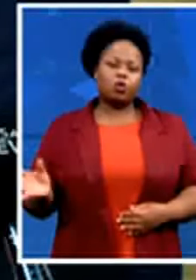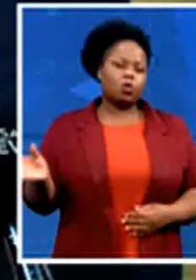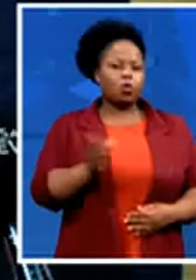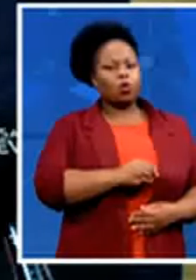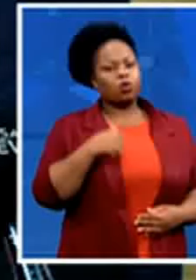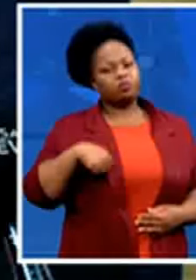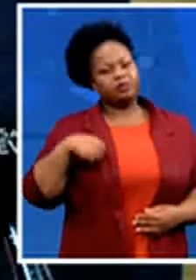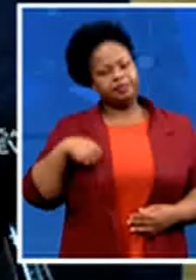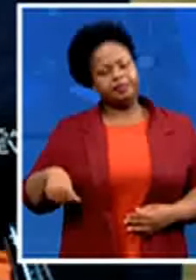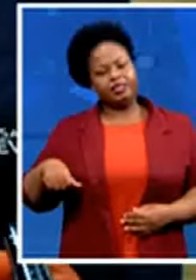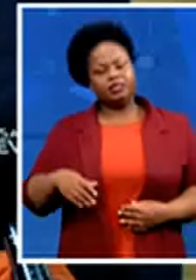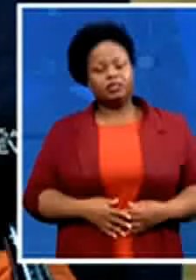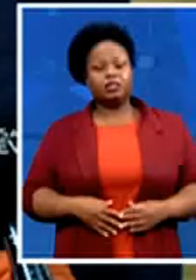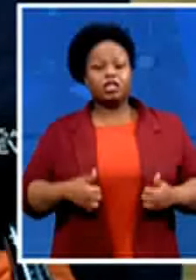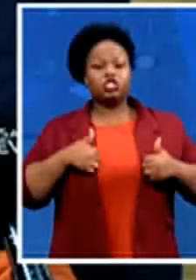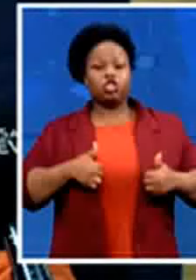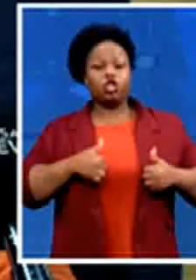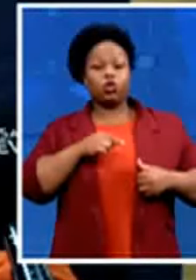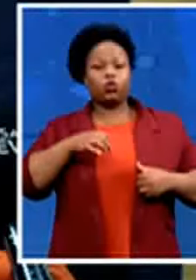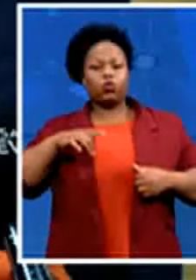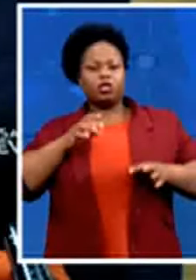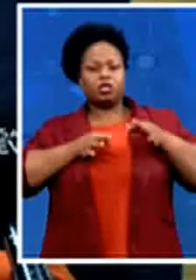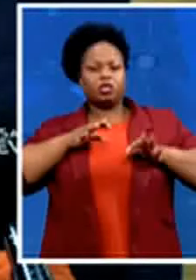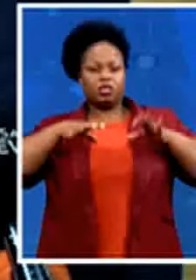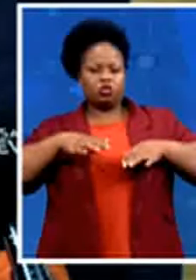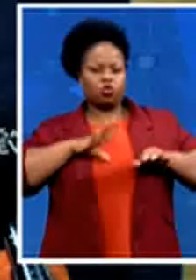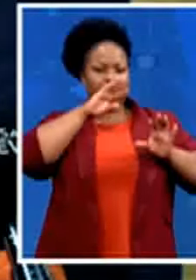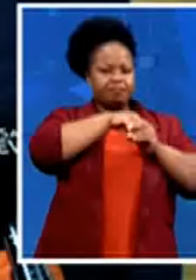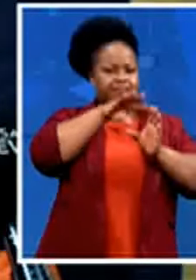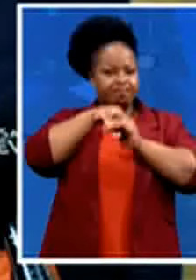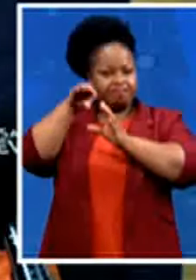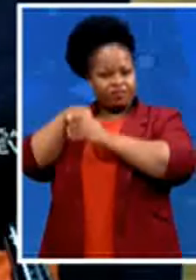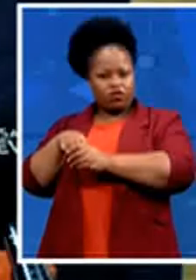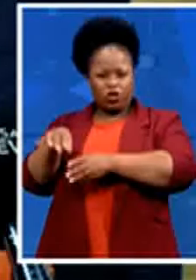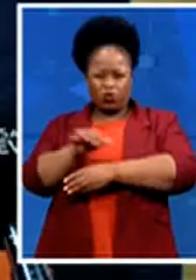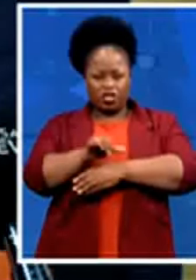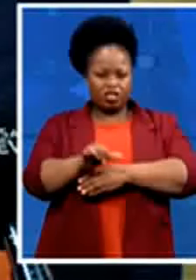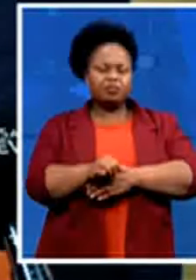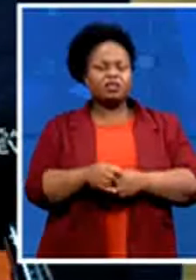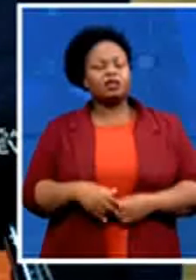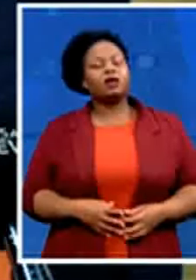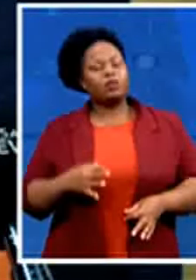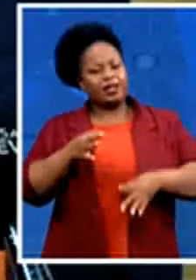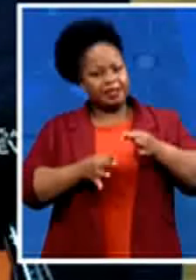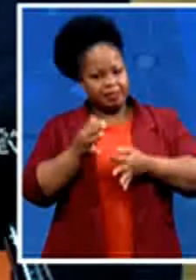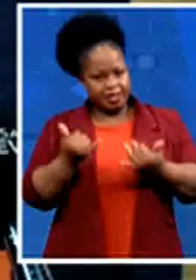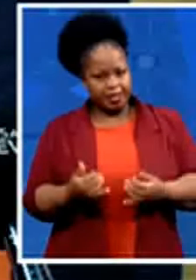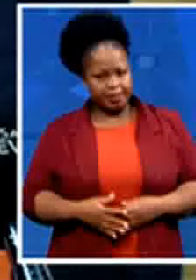will participate in our manifesto is unashamedly pro-poor